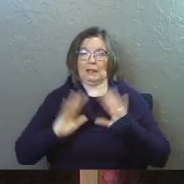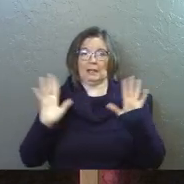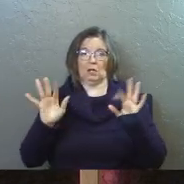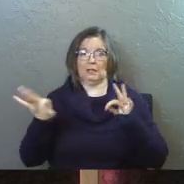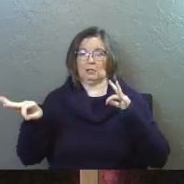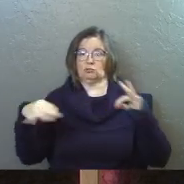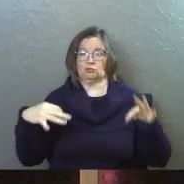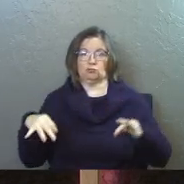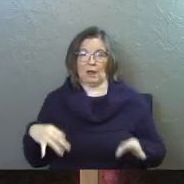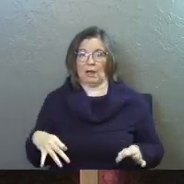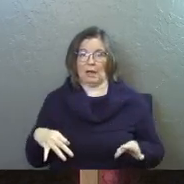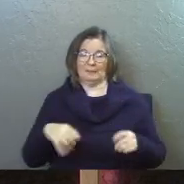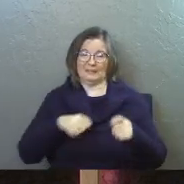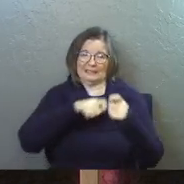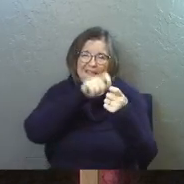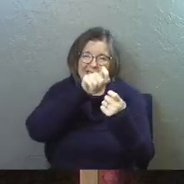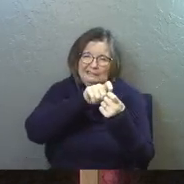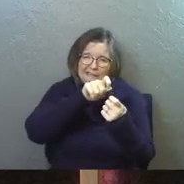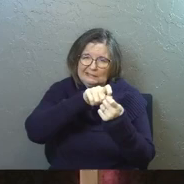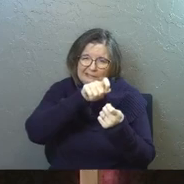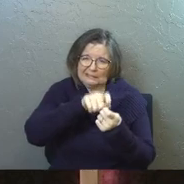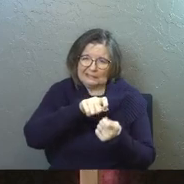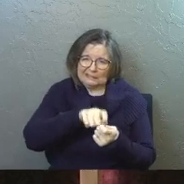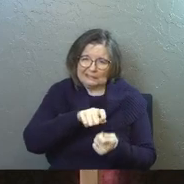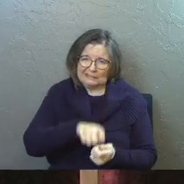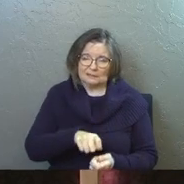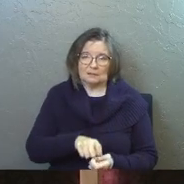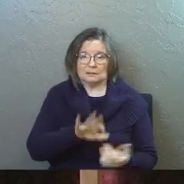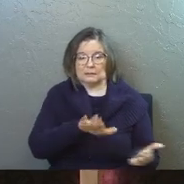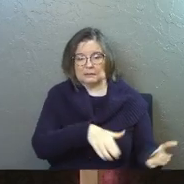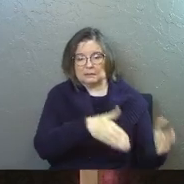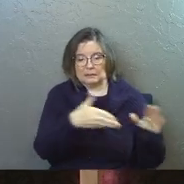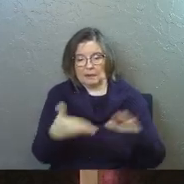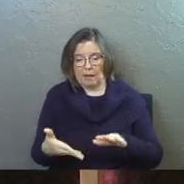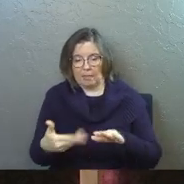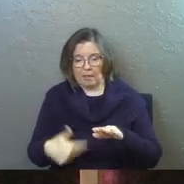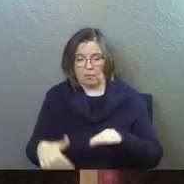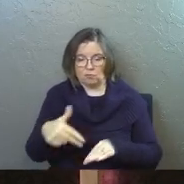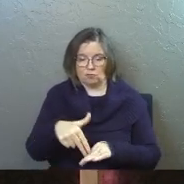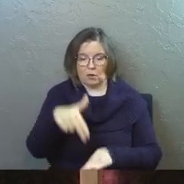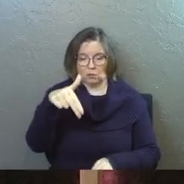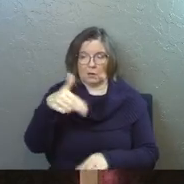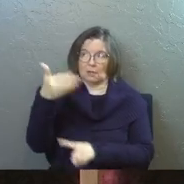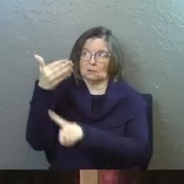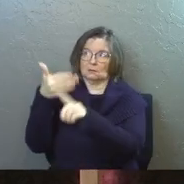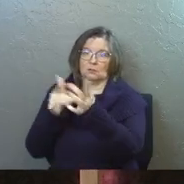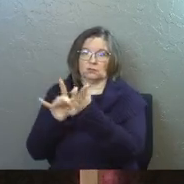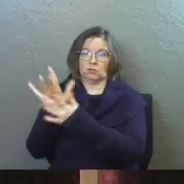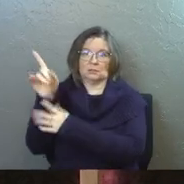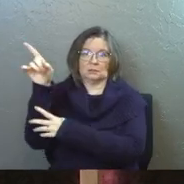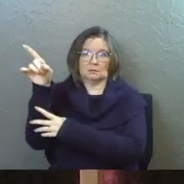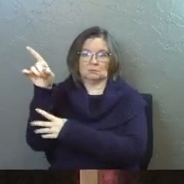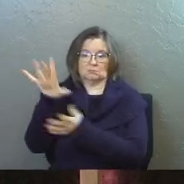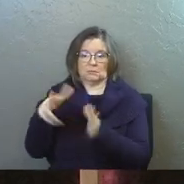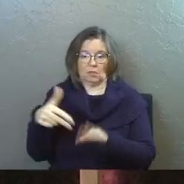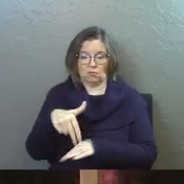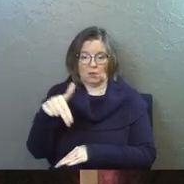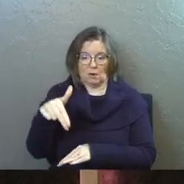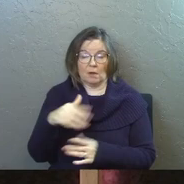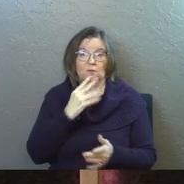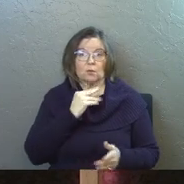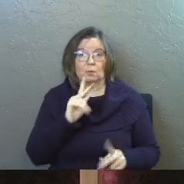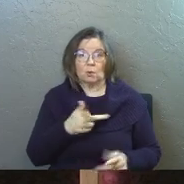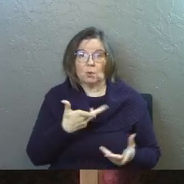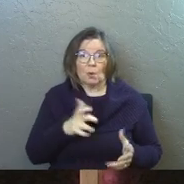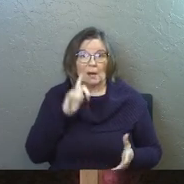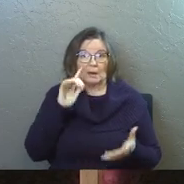describes in such detail the death and the resurrection of Jesus Christ, that for a Jewish person who